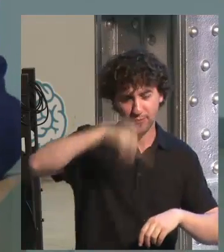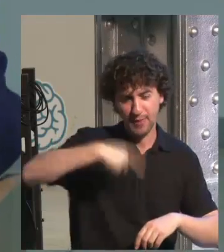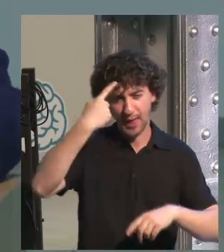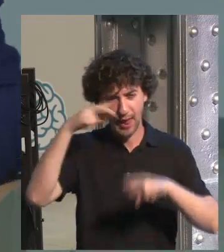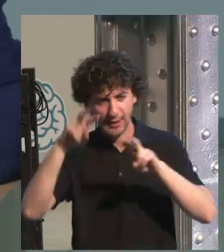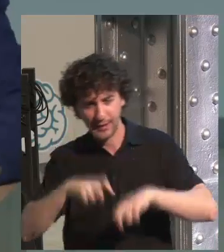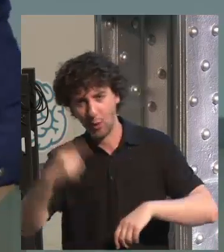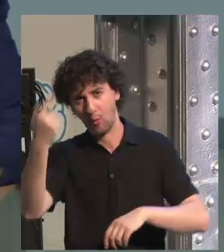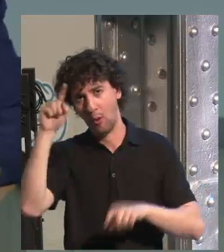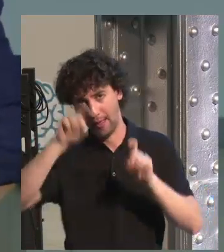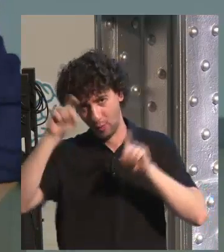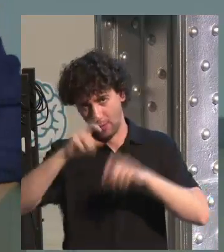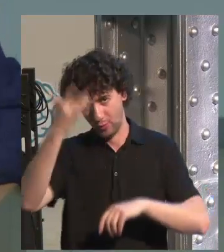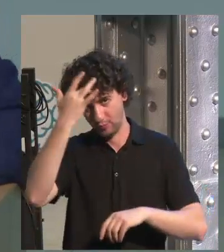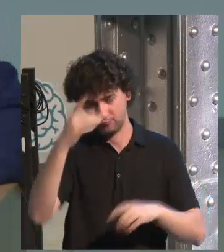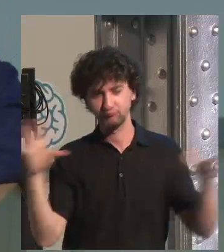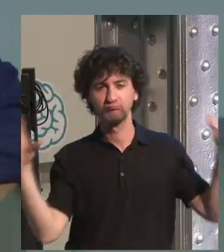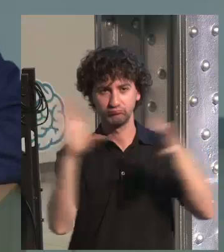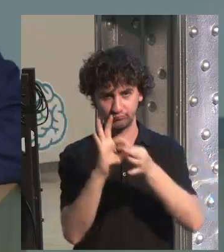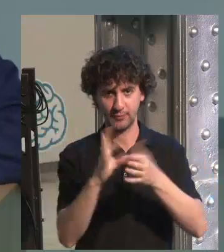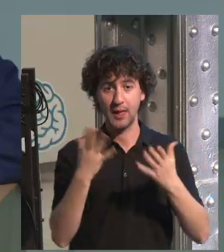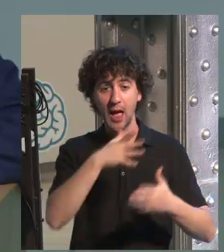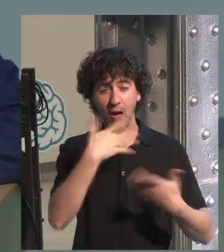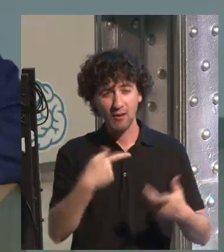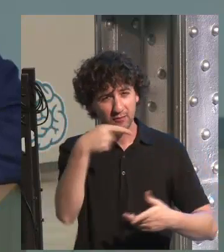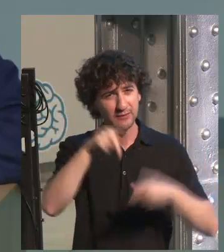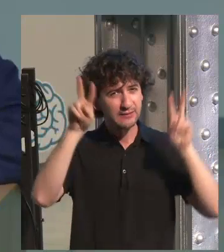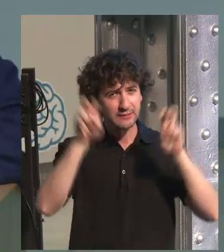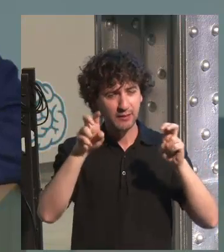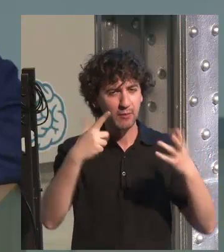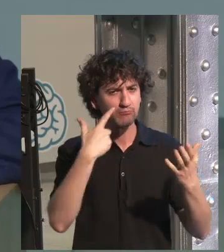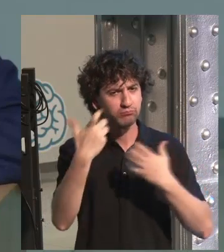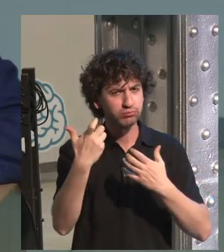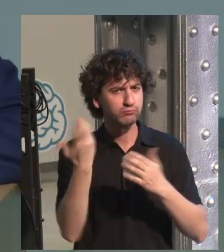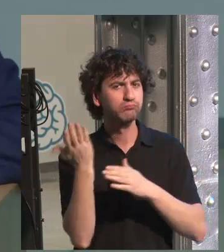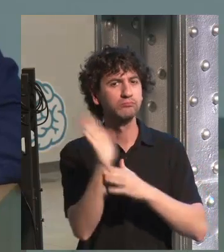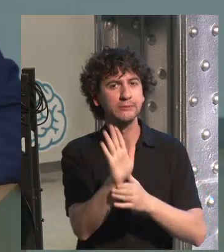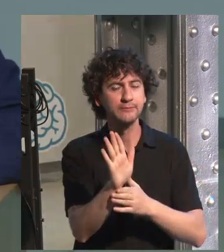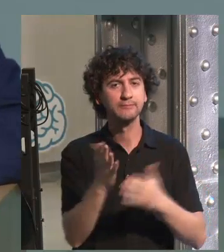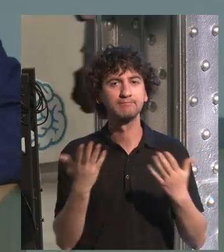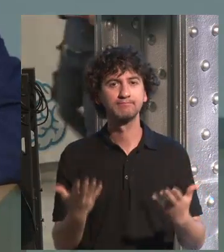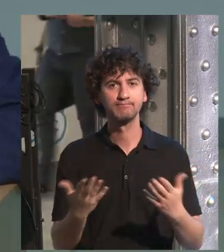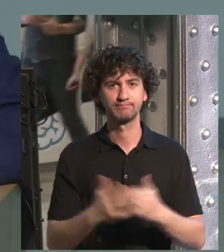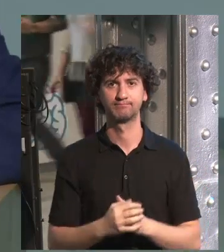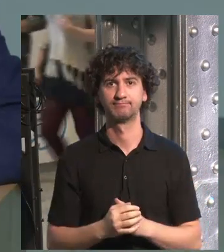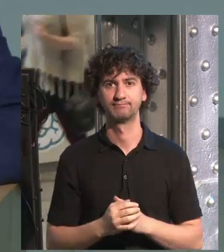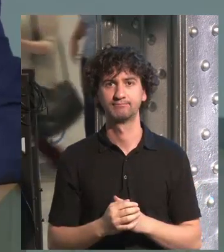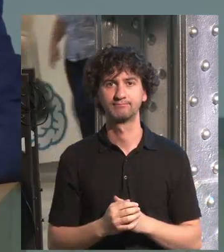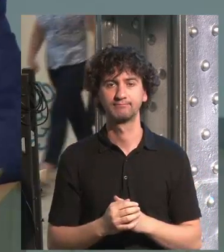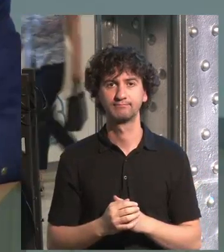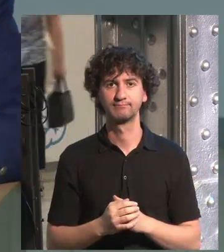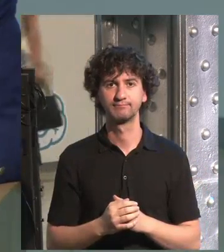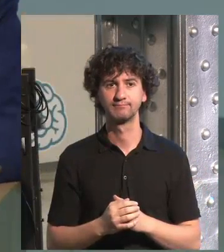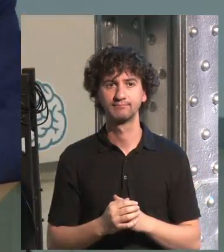neuroeducation. And only in this aspect, I wanted to underline, to point out